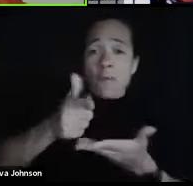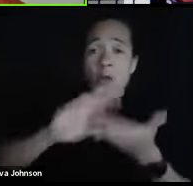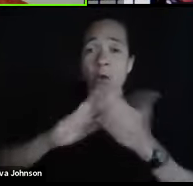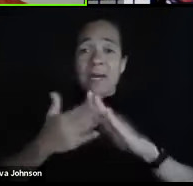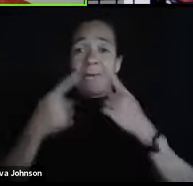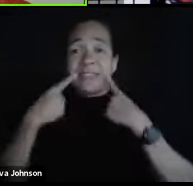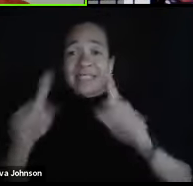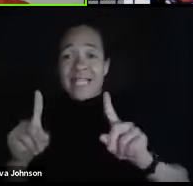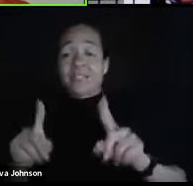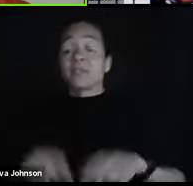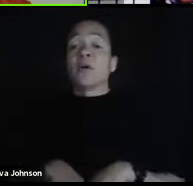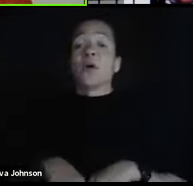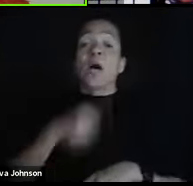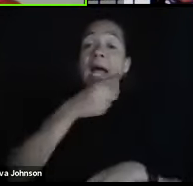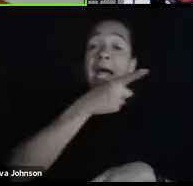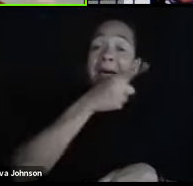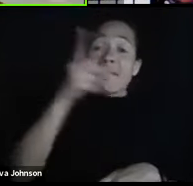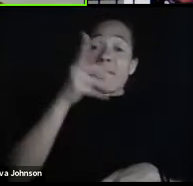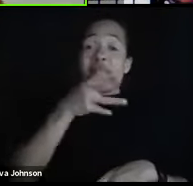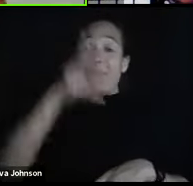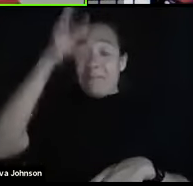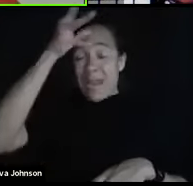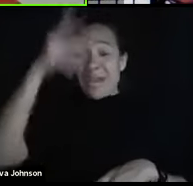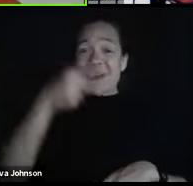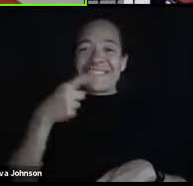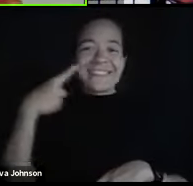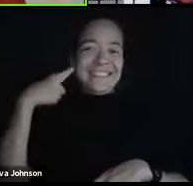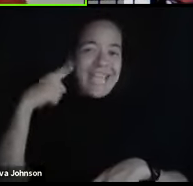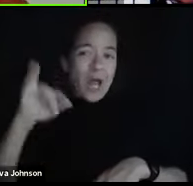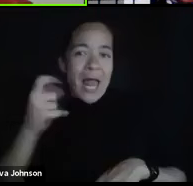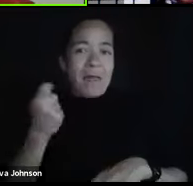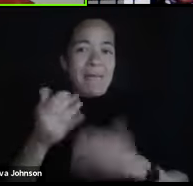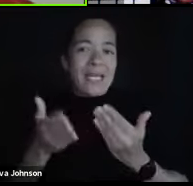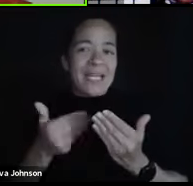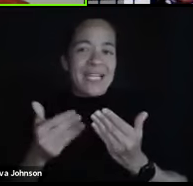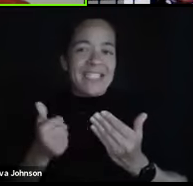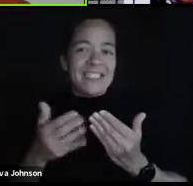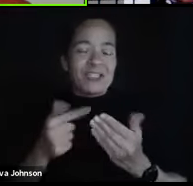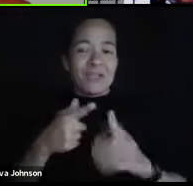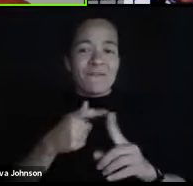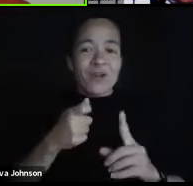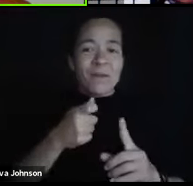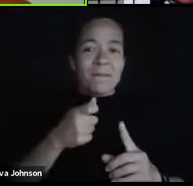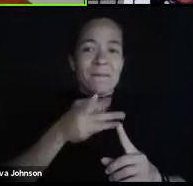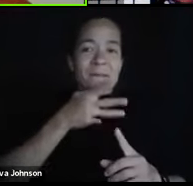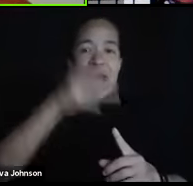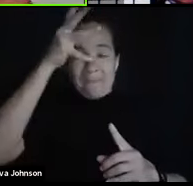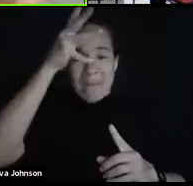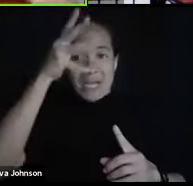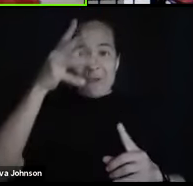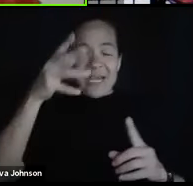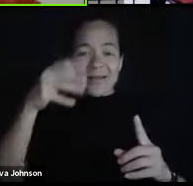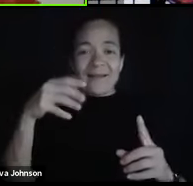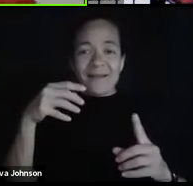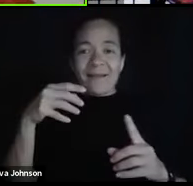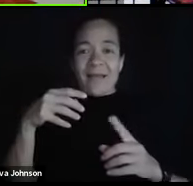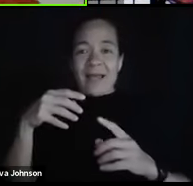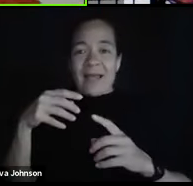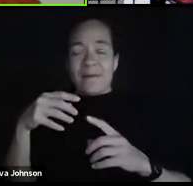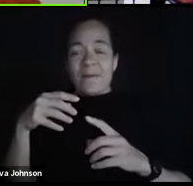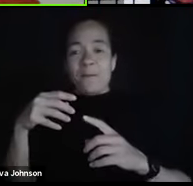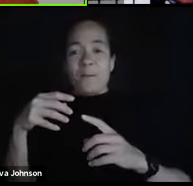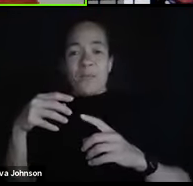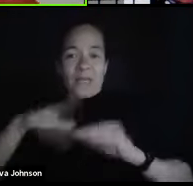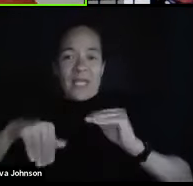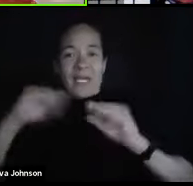any parents. Sometimes it sounds a little bit easier maybe coming from a parent than it would from a professor. So maybe if you have questions on